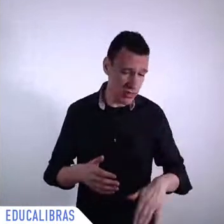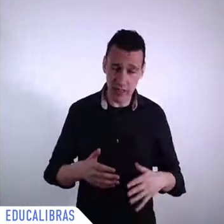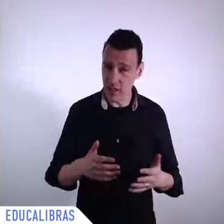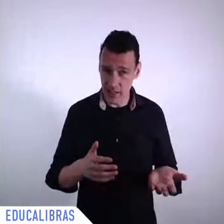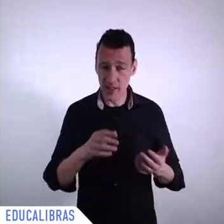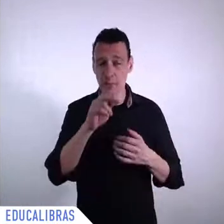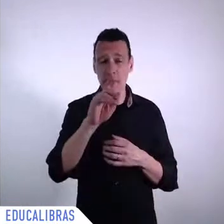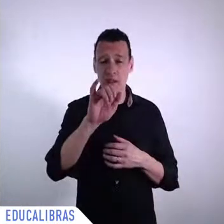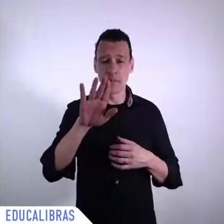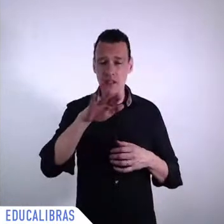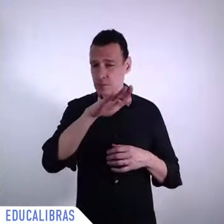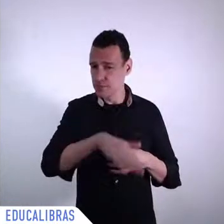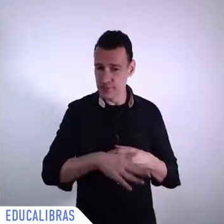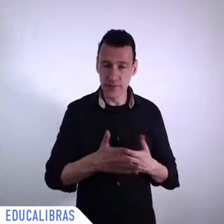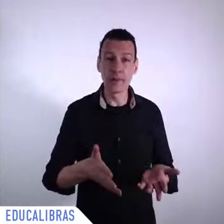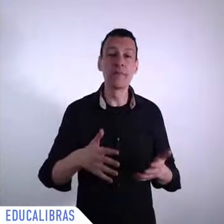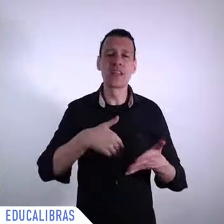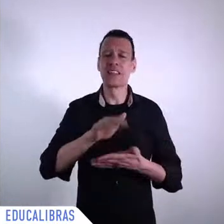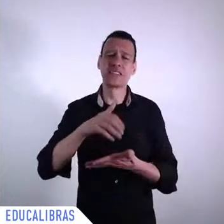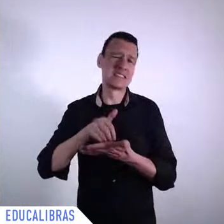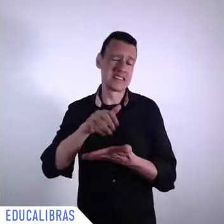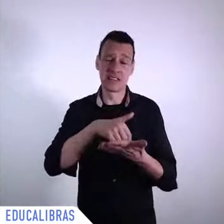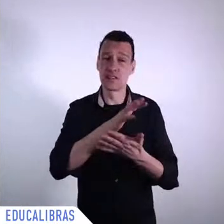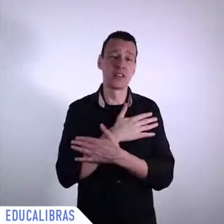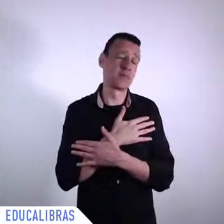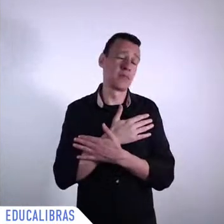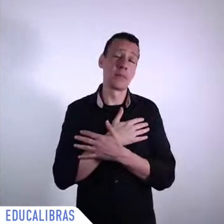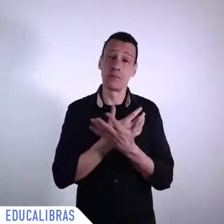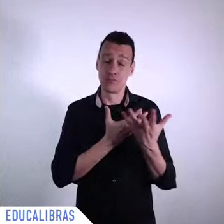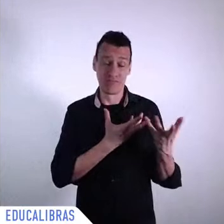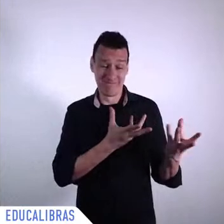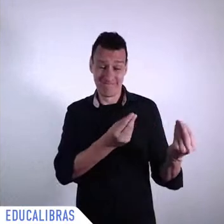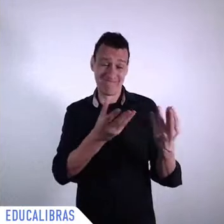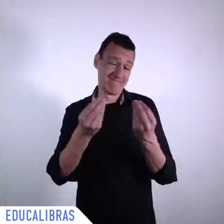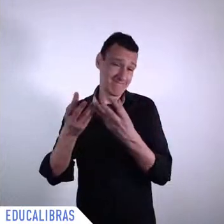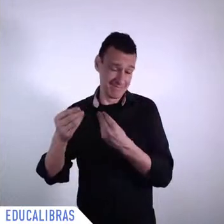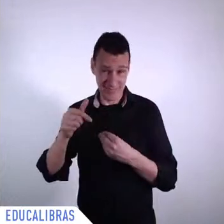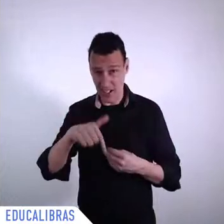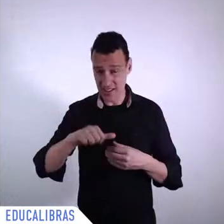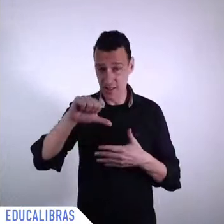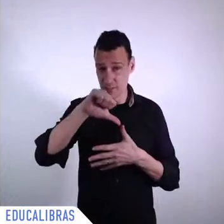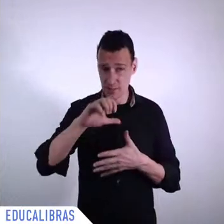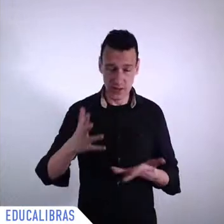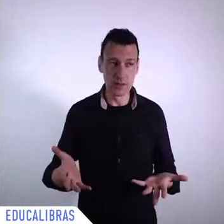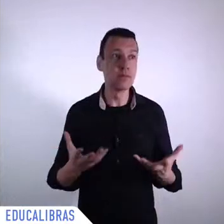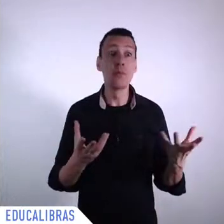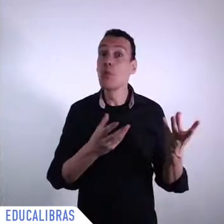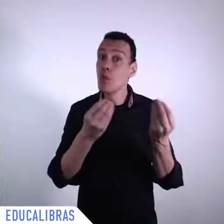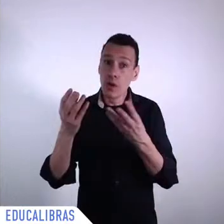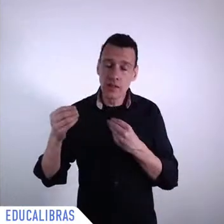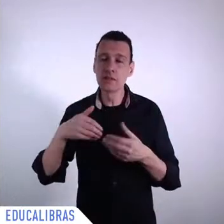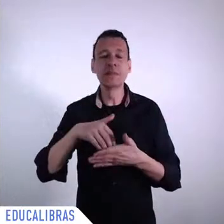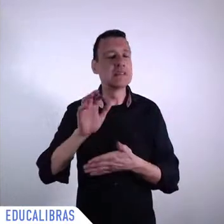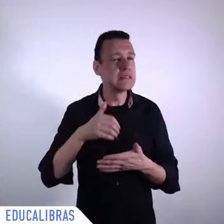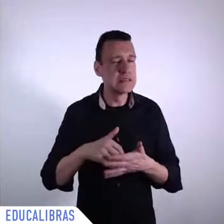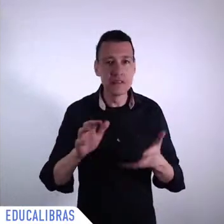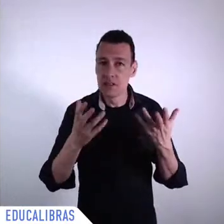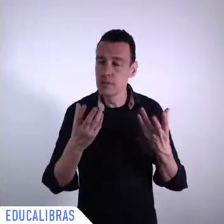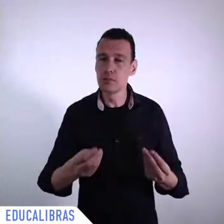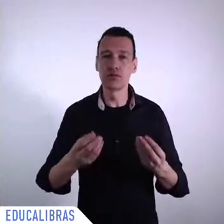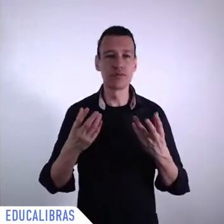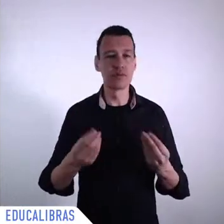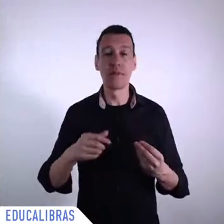and in Brazil even worse we forecast 18 percent rate of unemployment plus the rate of unemployment doesn't